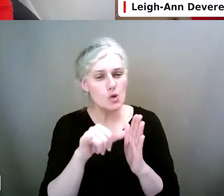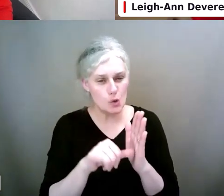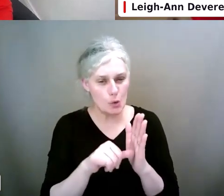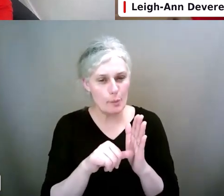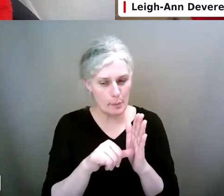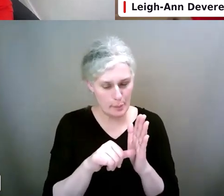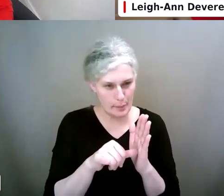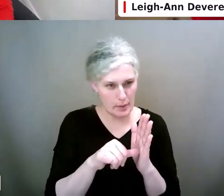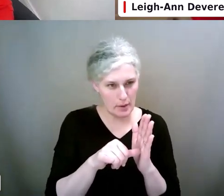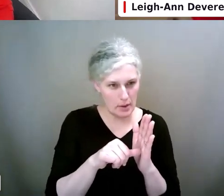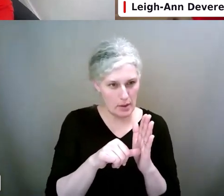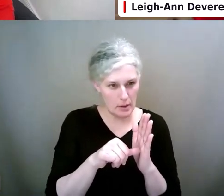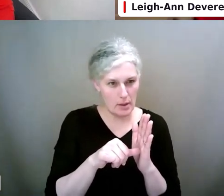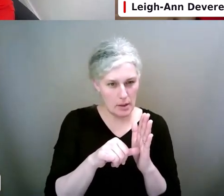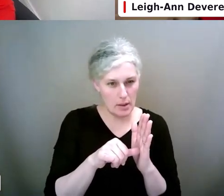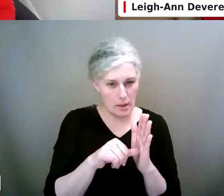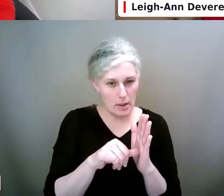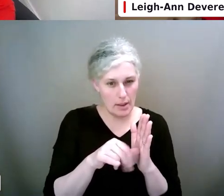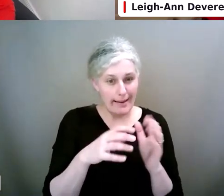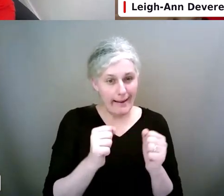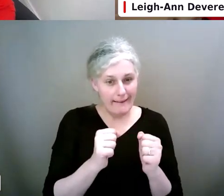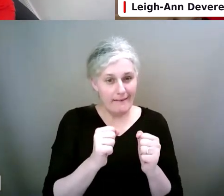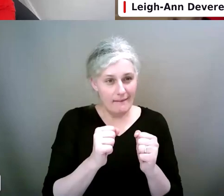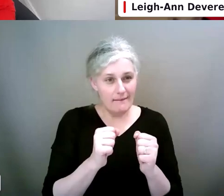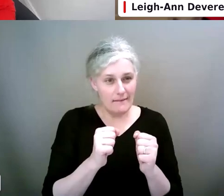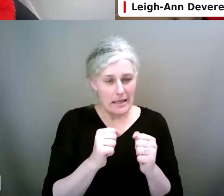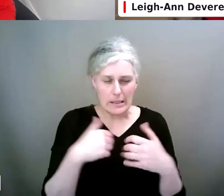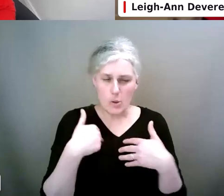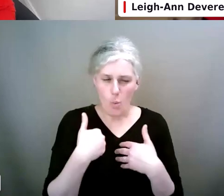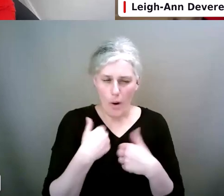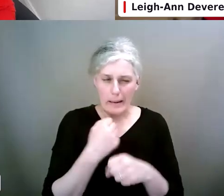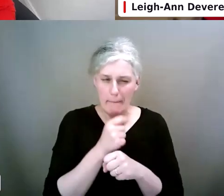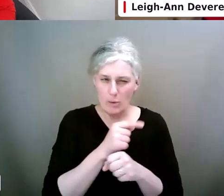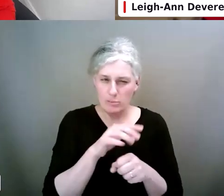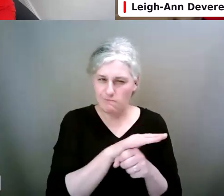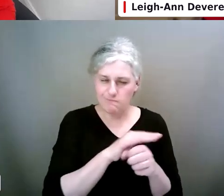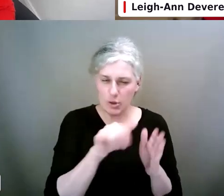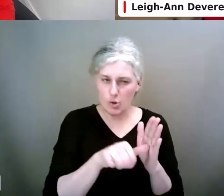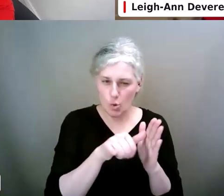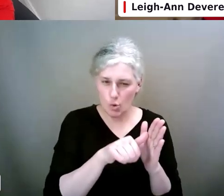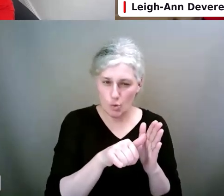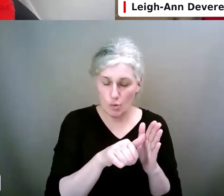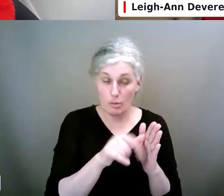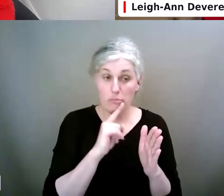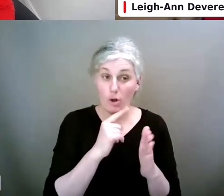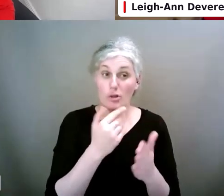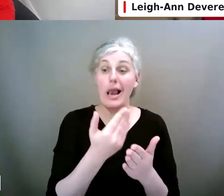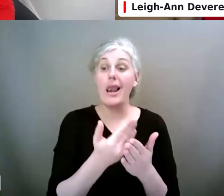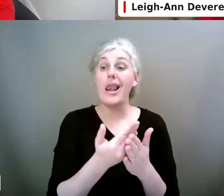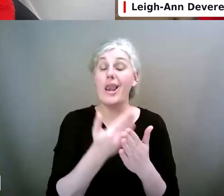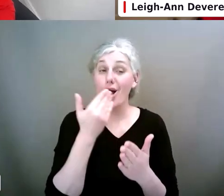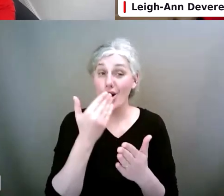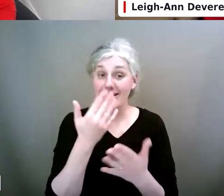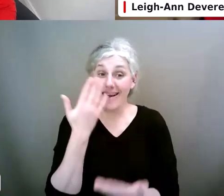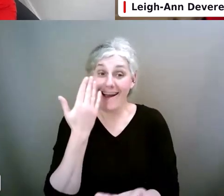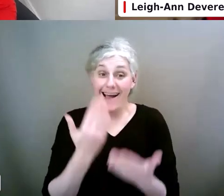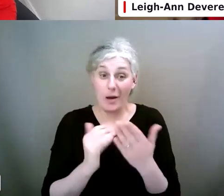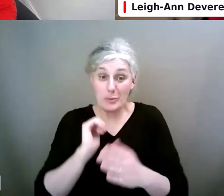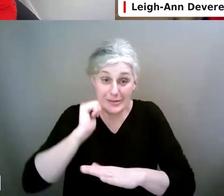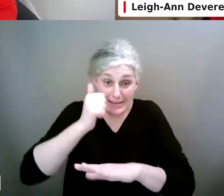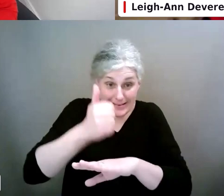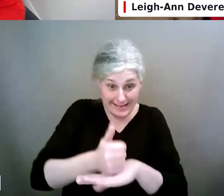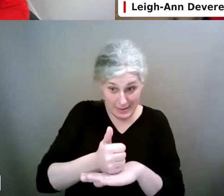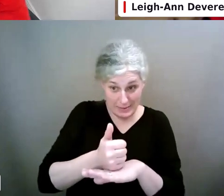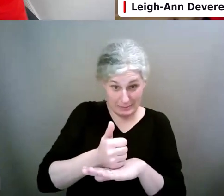place where you have your question marks and concerns. But, like, learning how to set up